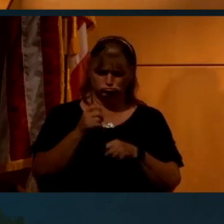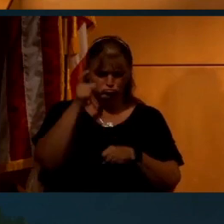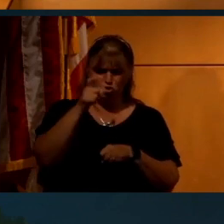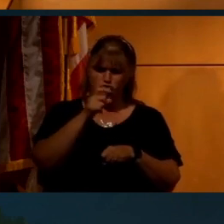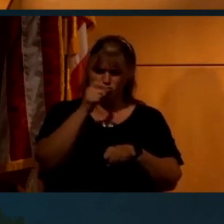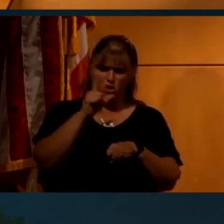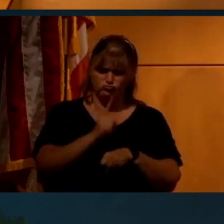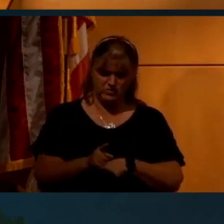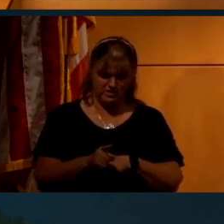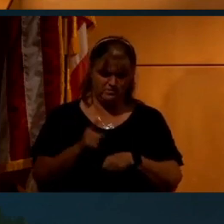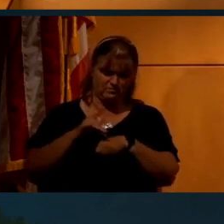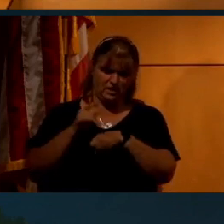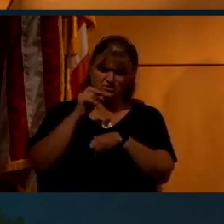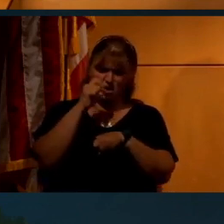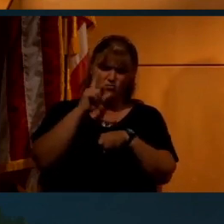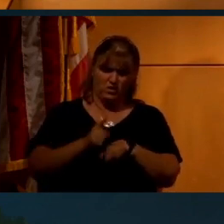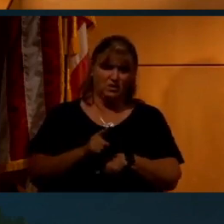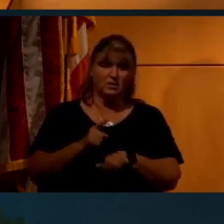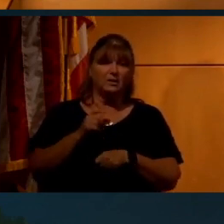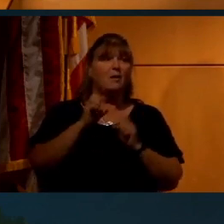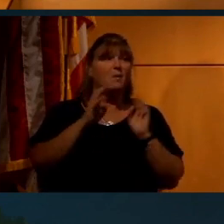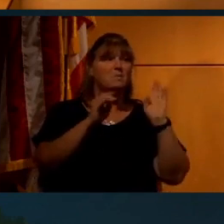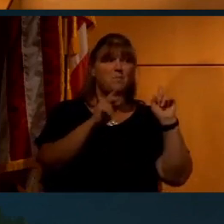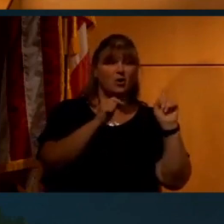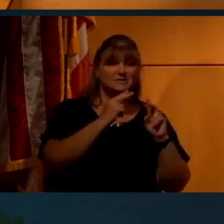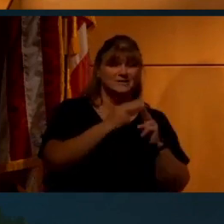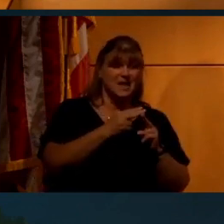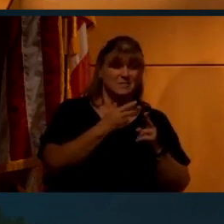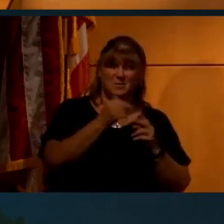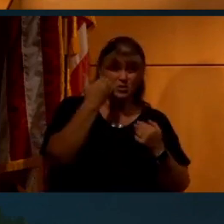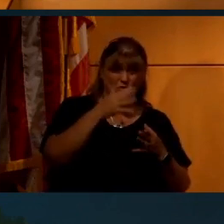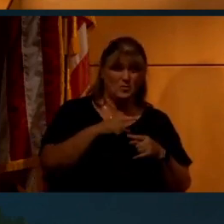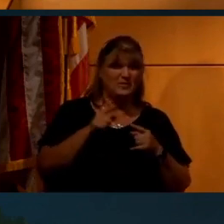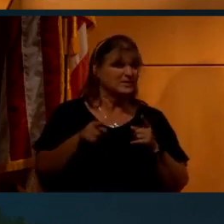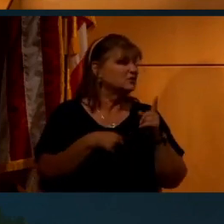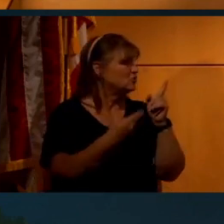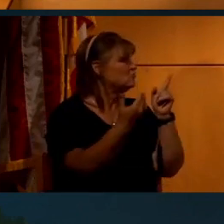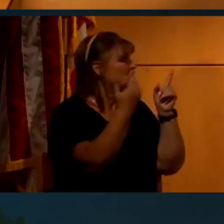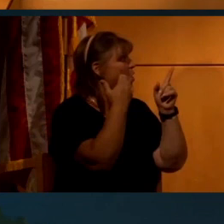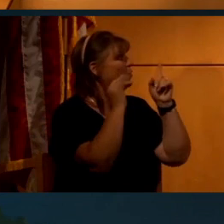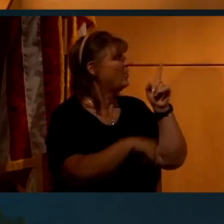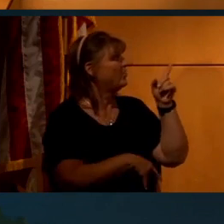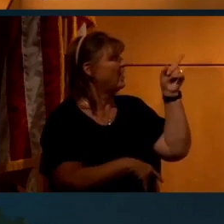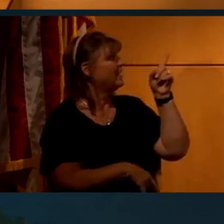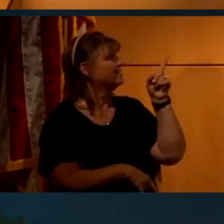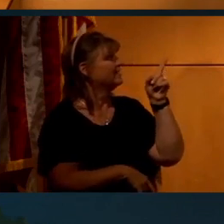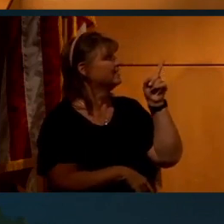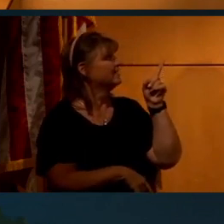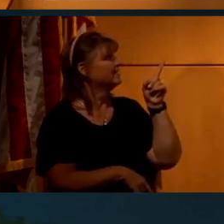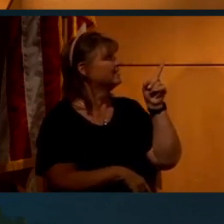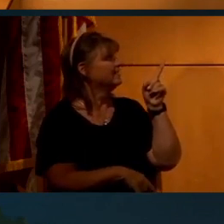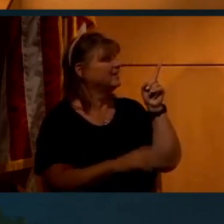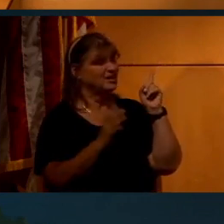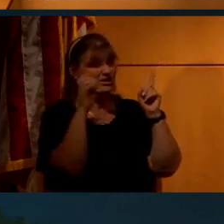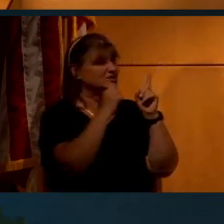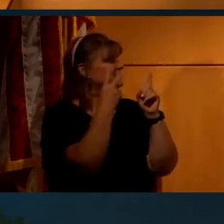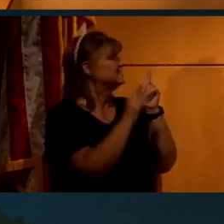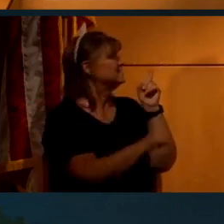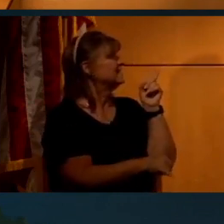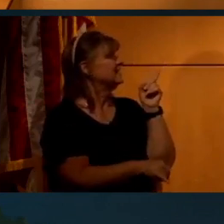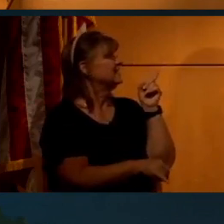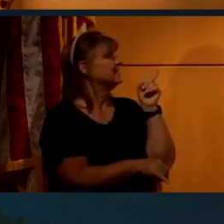may not know Bart's name. You may not know his face. Oh, but you know this, I'm sure, or chances are,